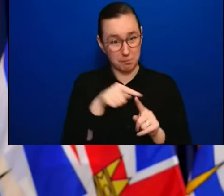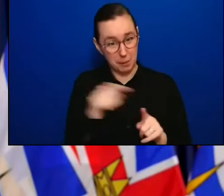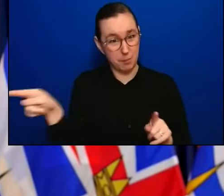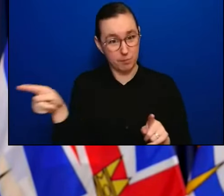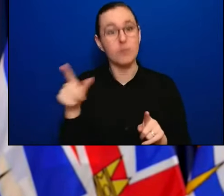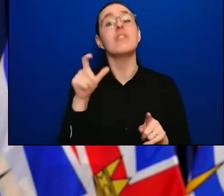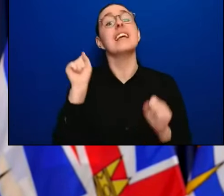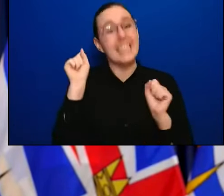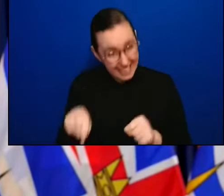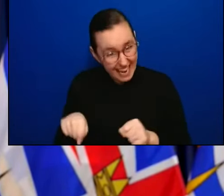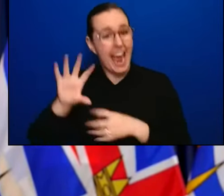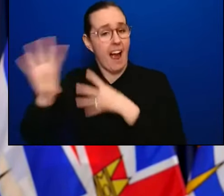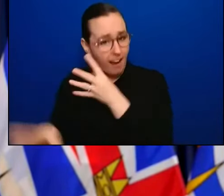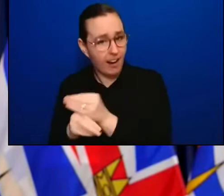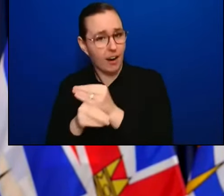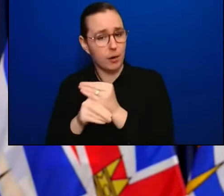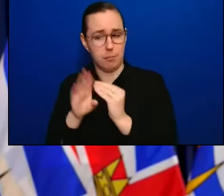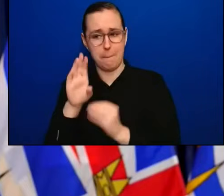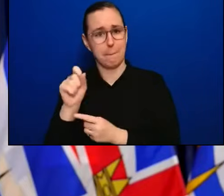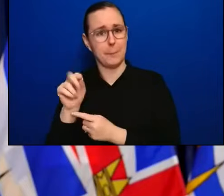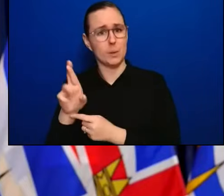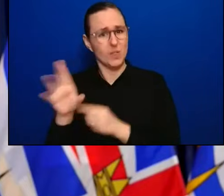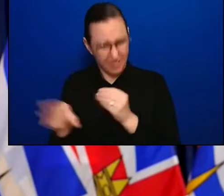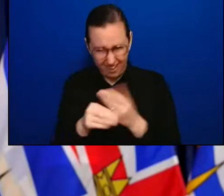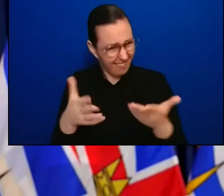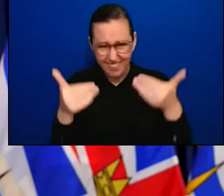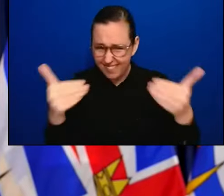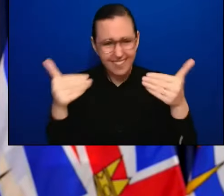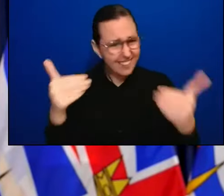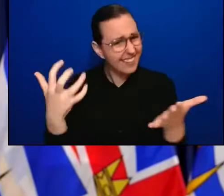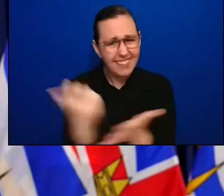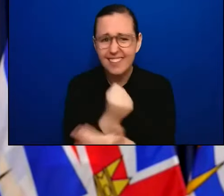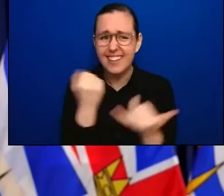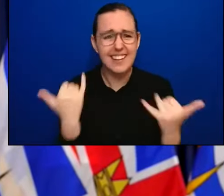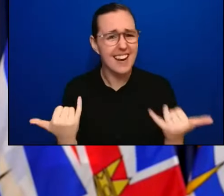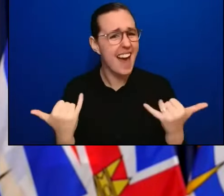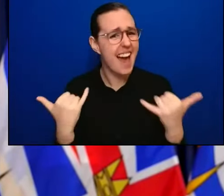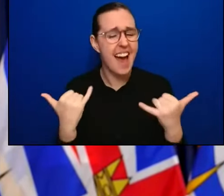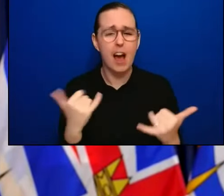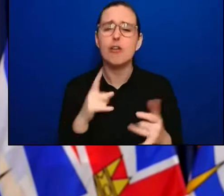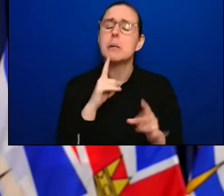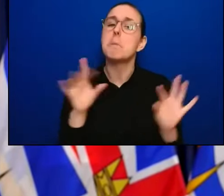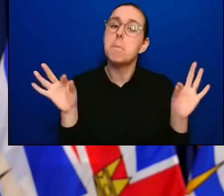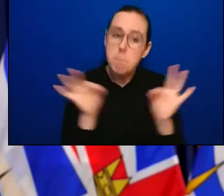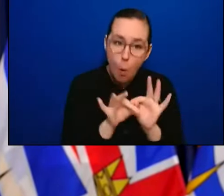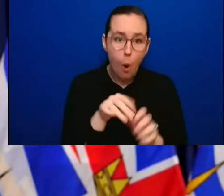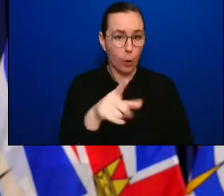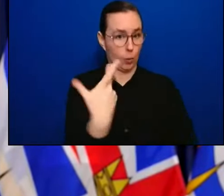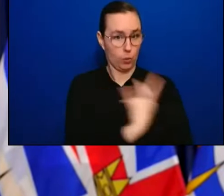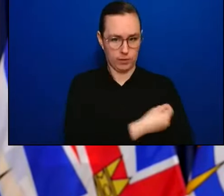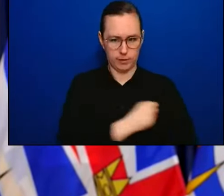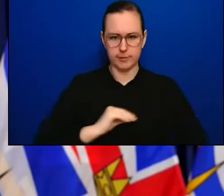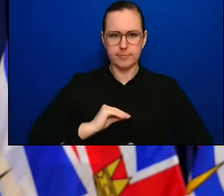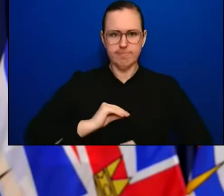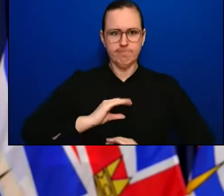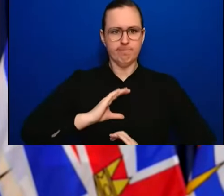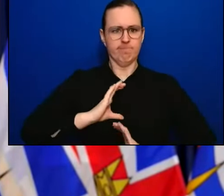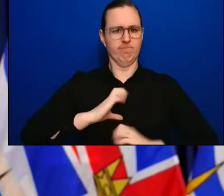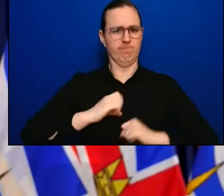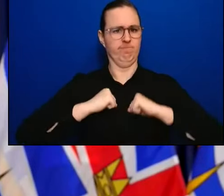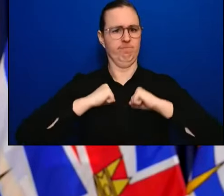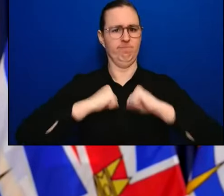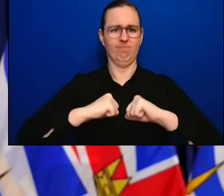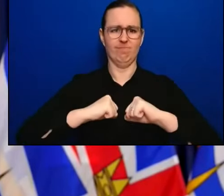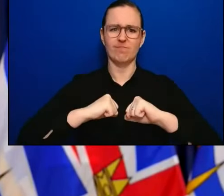It is important in these times. is a critical protection. Evidence shows that. I encourage everyone to do that. And I want to thank all those